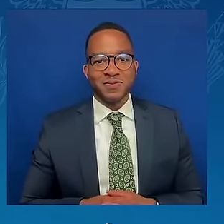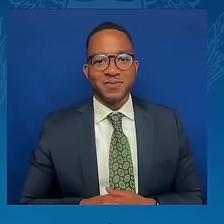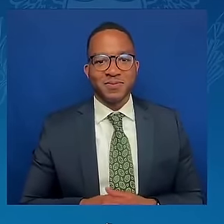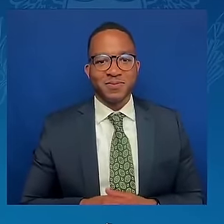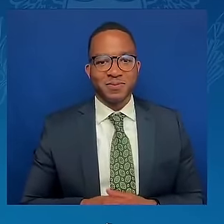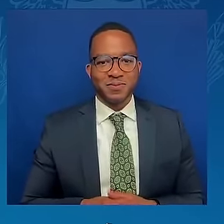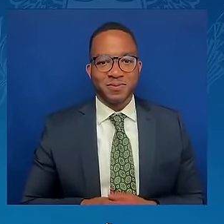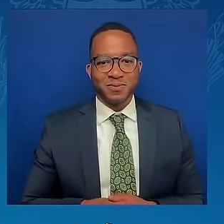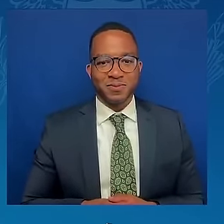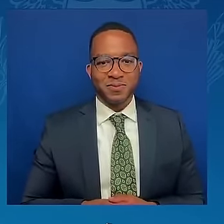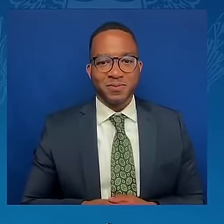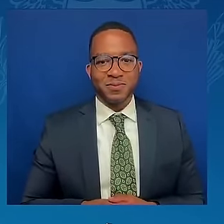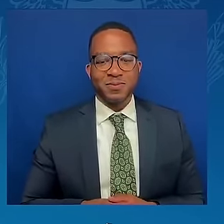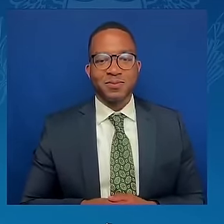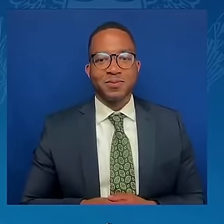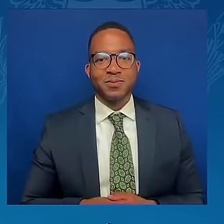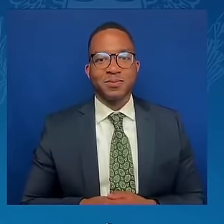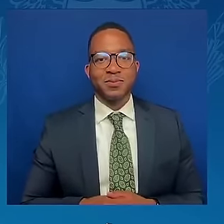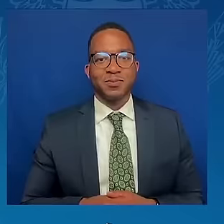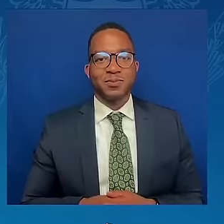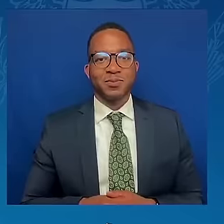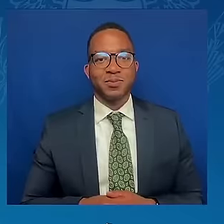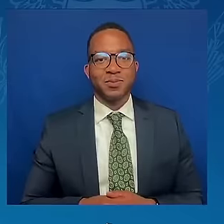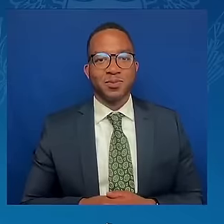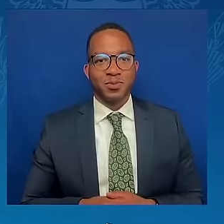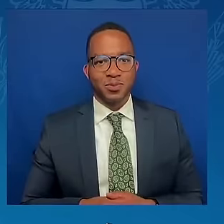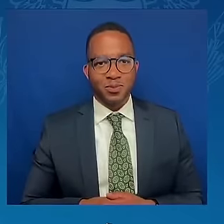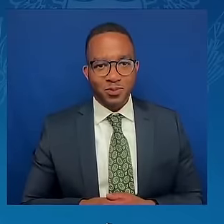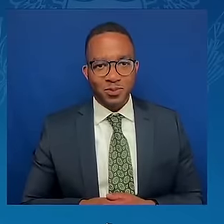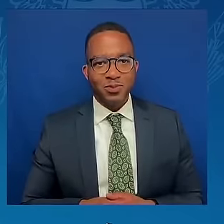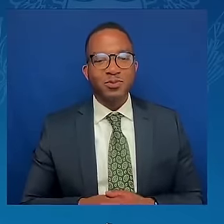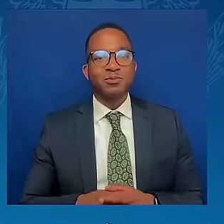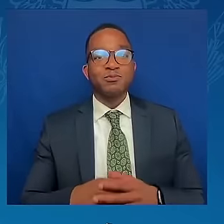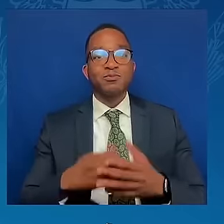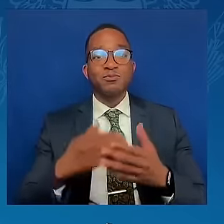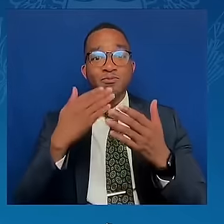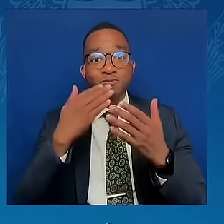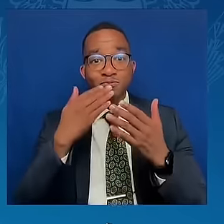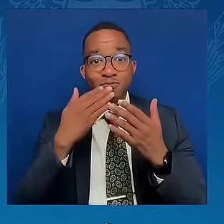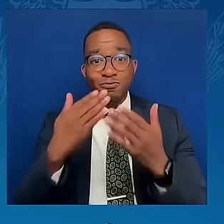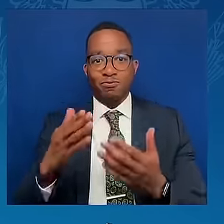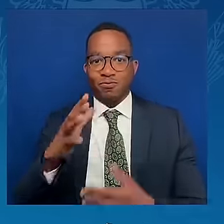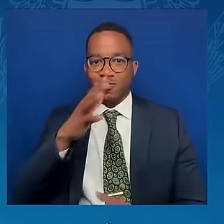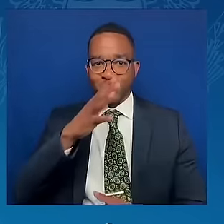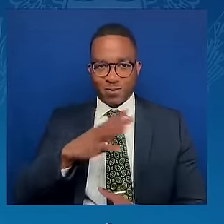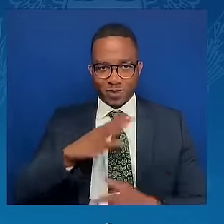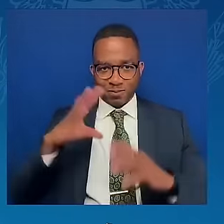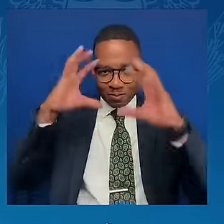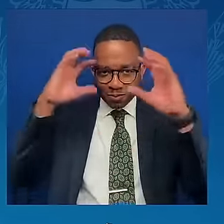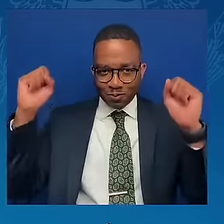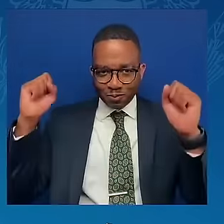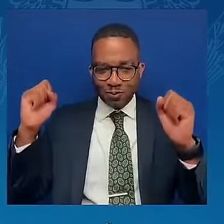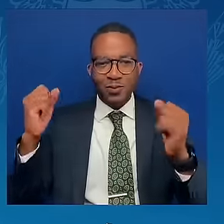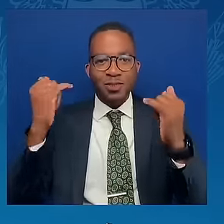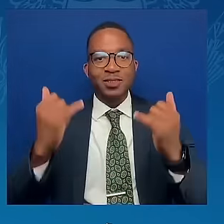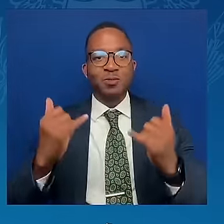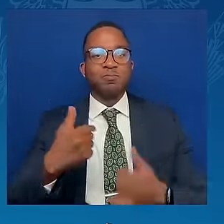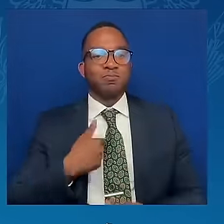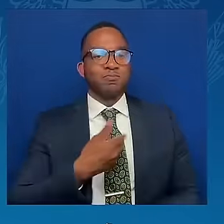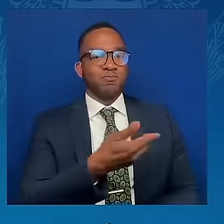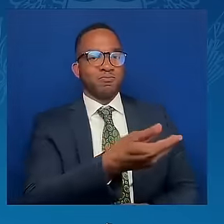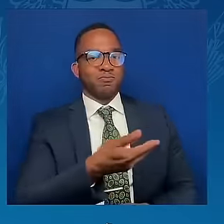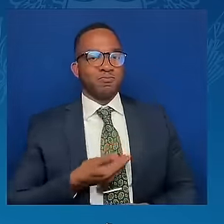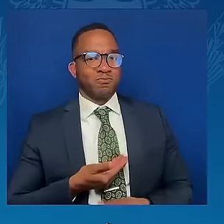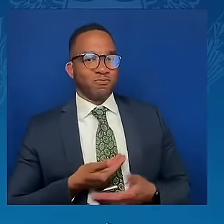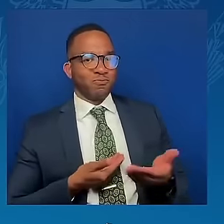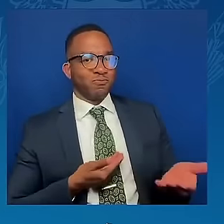Thank you, Madam President. And now I invite the President of Ukraine, Volodymyr